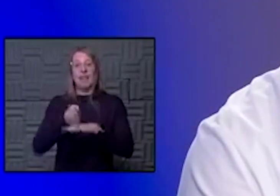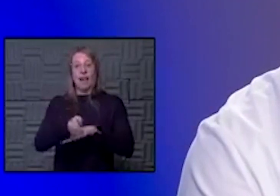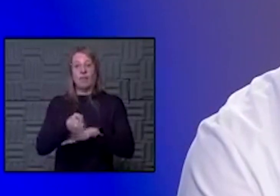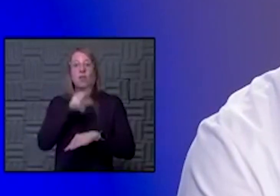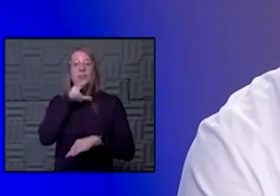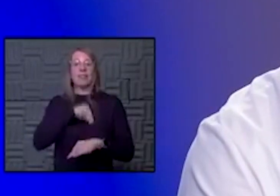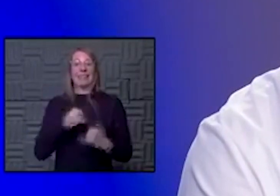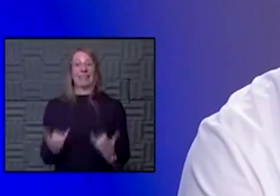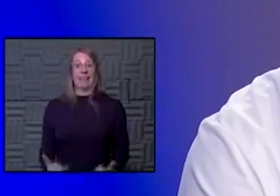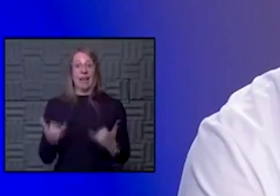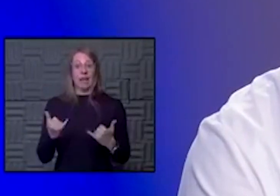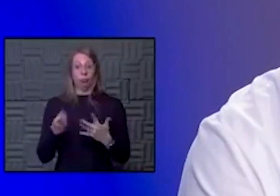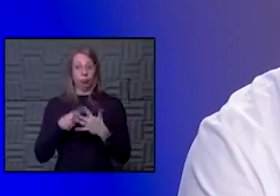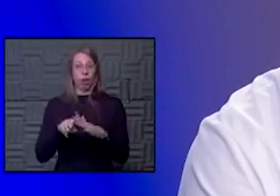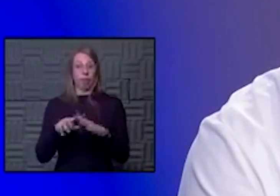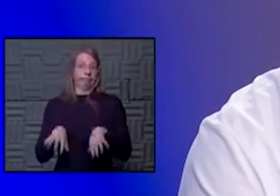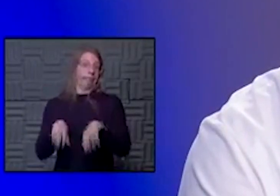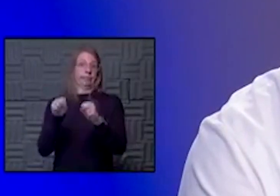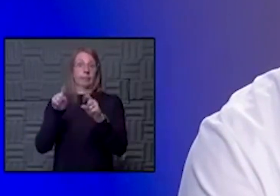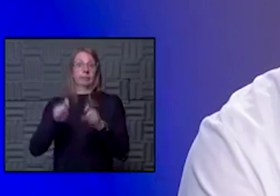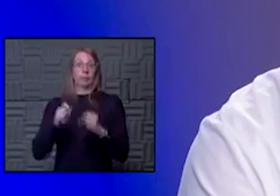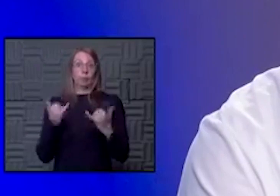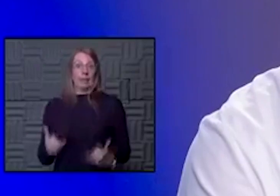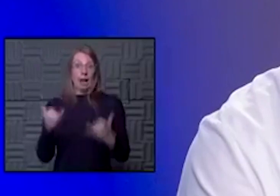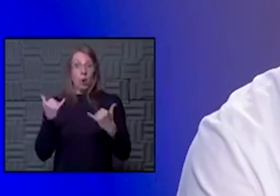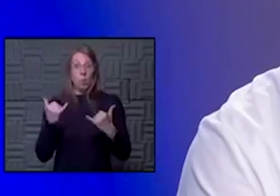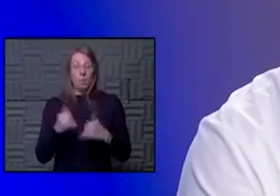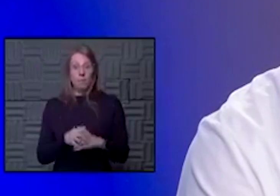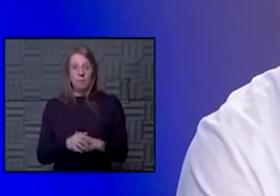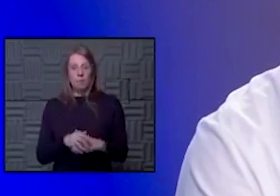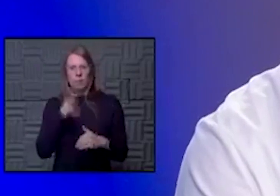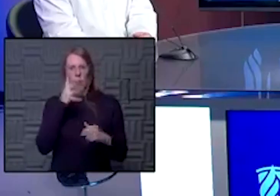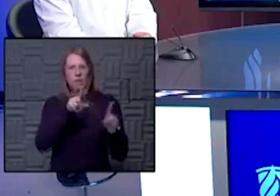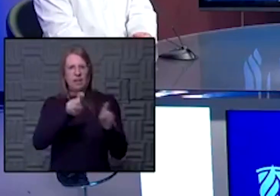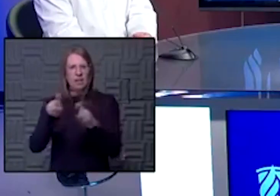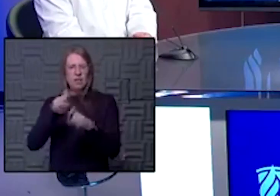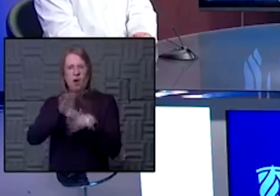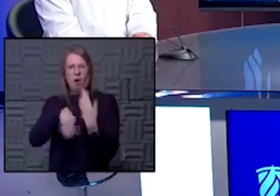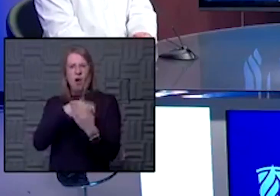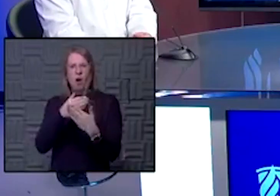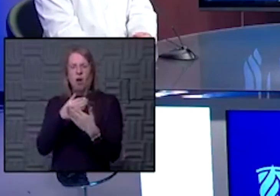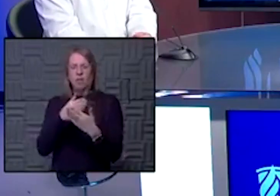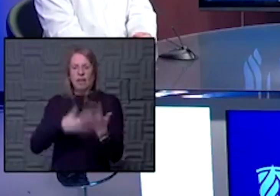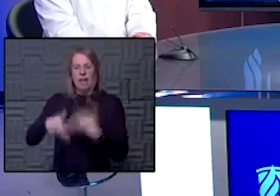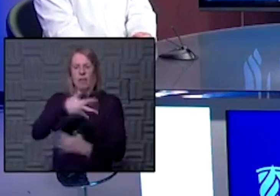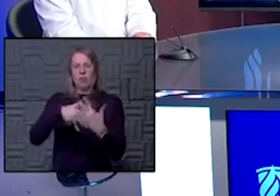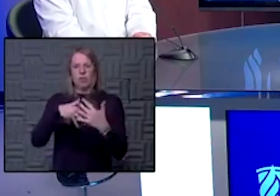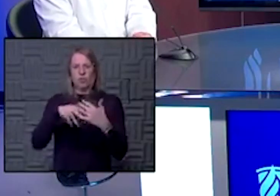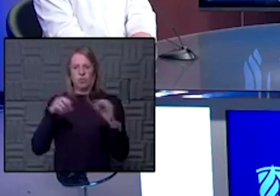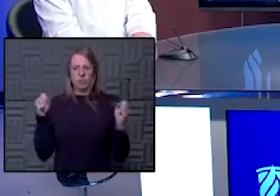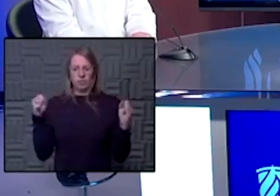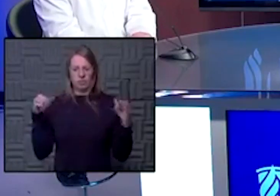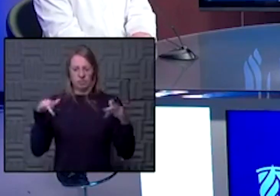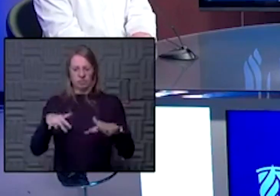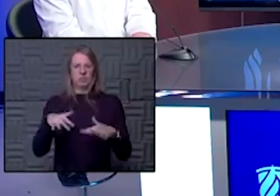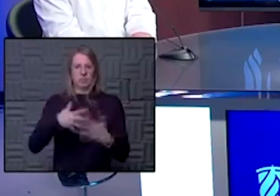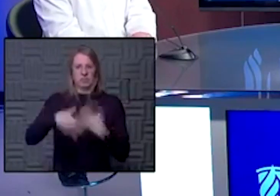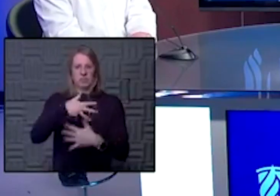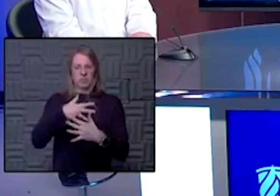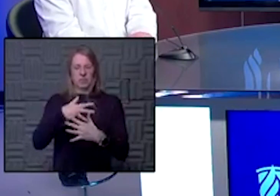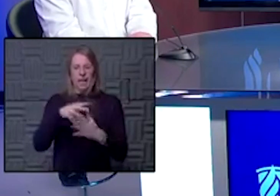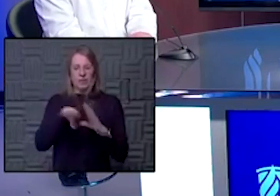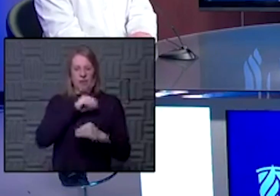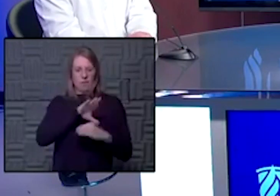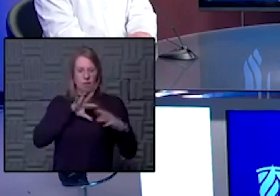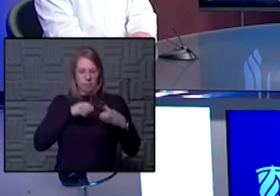today, should they start getting tested right now? Would you test everybody who gathers outside their bubble for Thanksgiving? My only concern is if we say